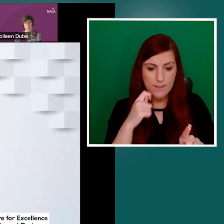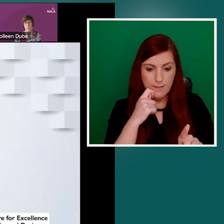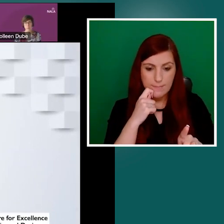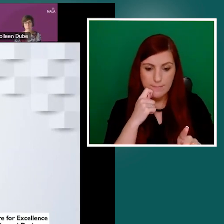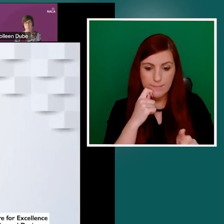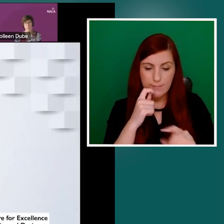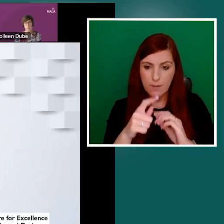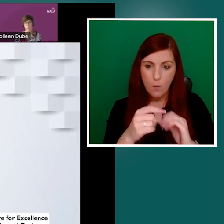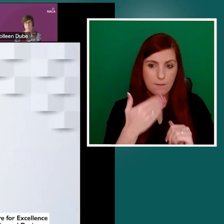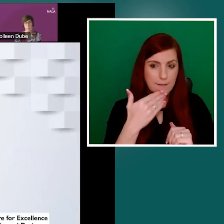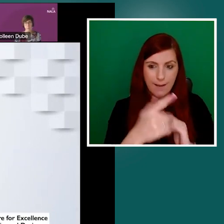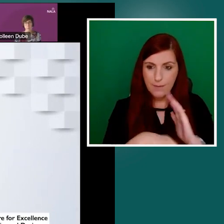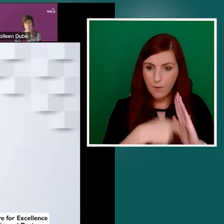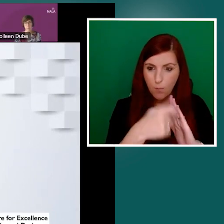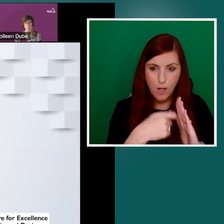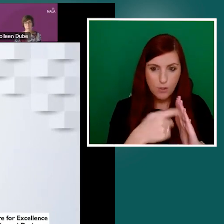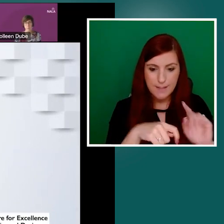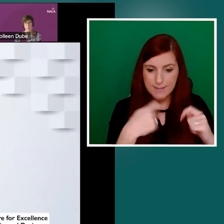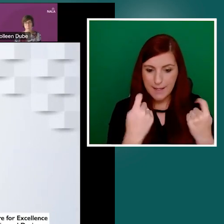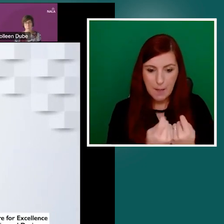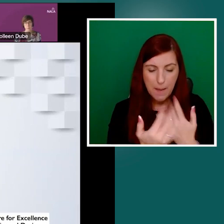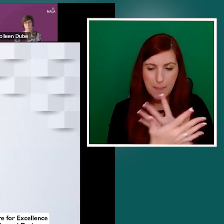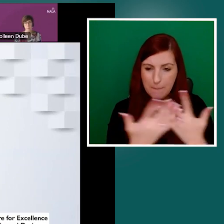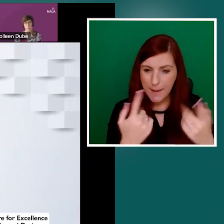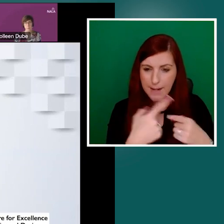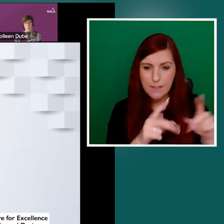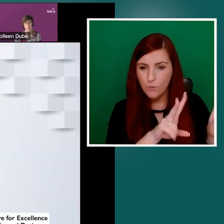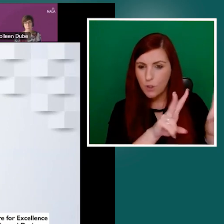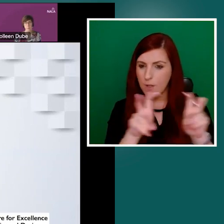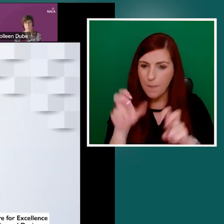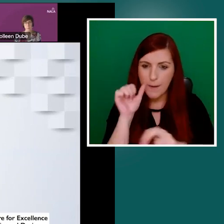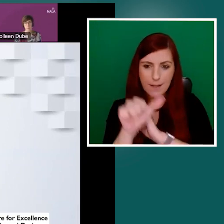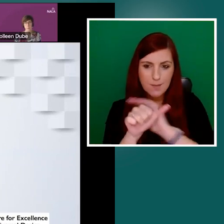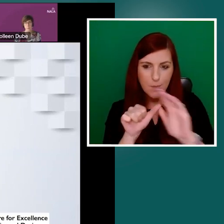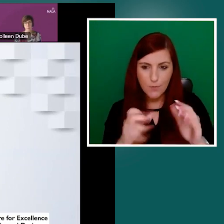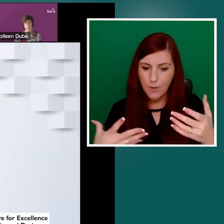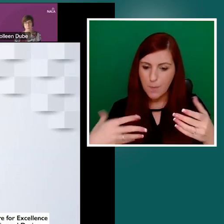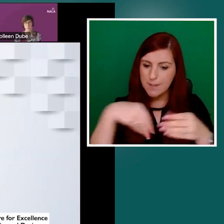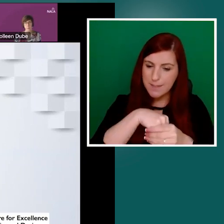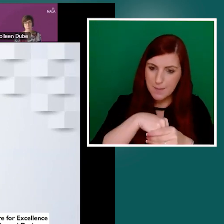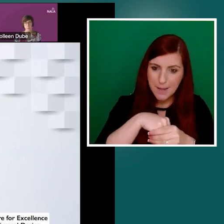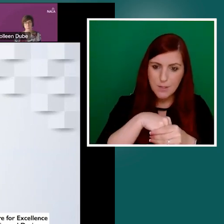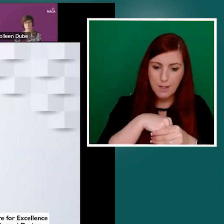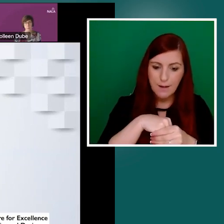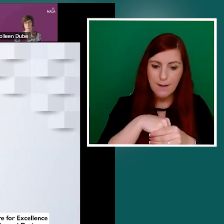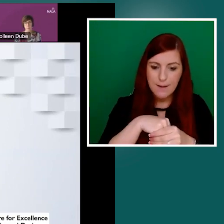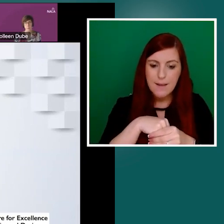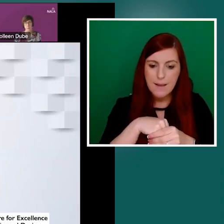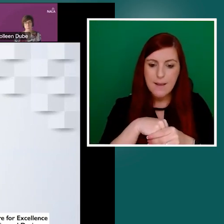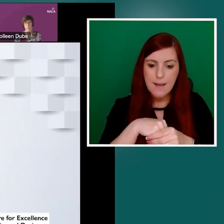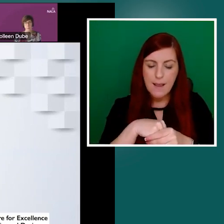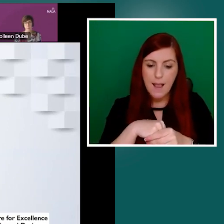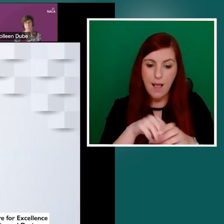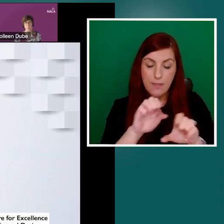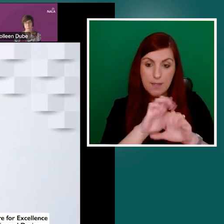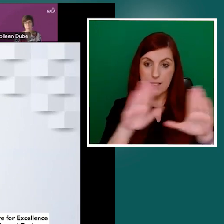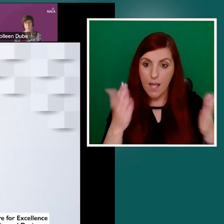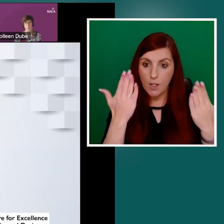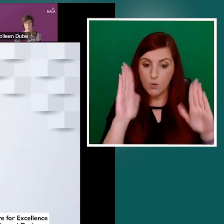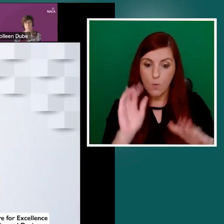involvement. And the slide shows the question, where do I find the toolkit? So the 2023 communication